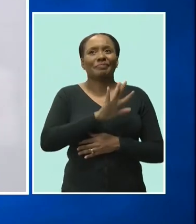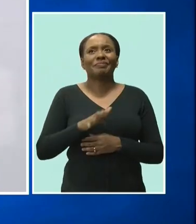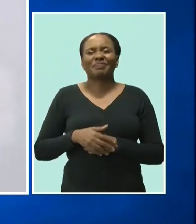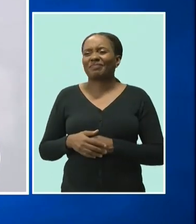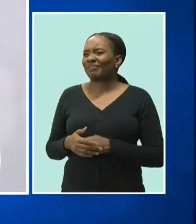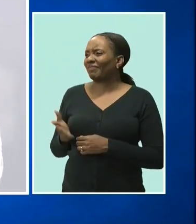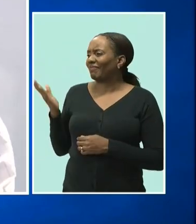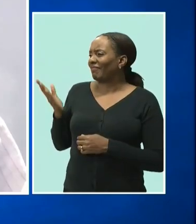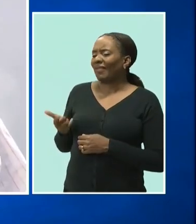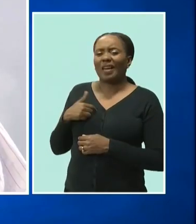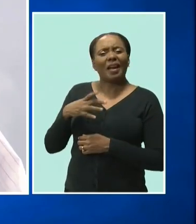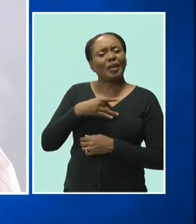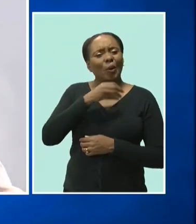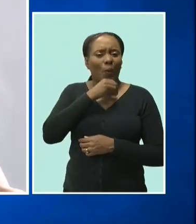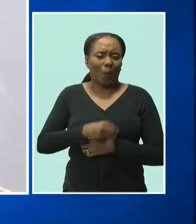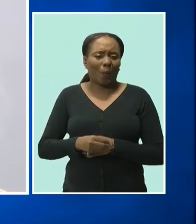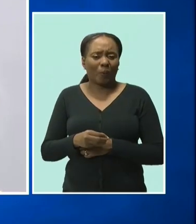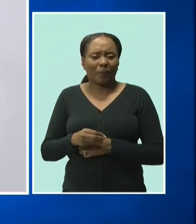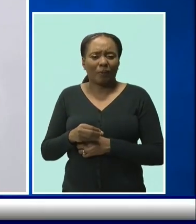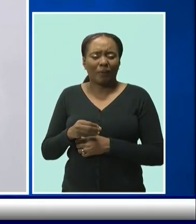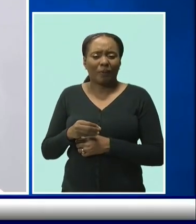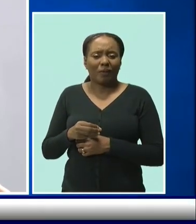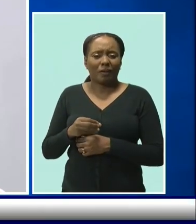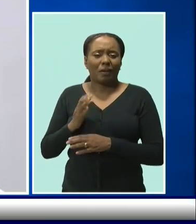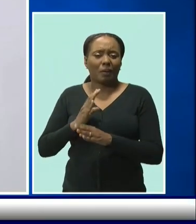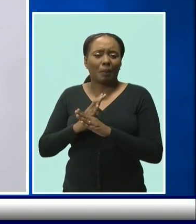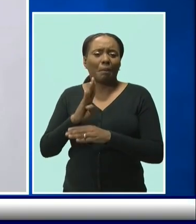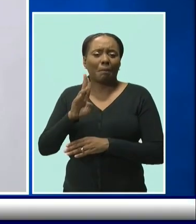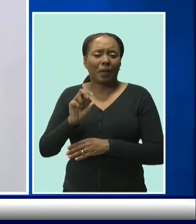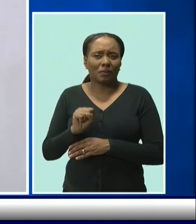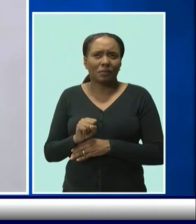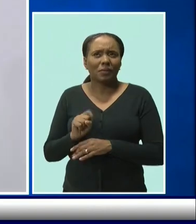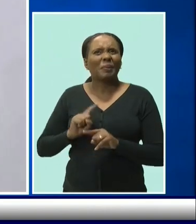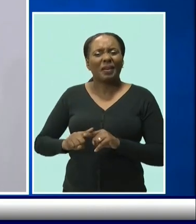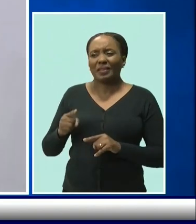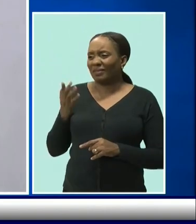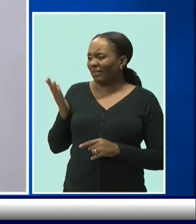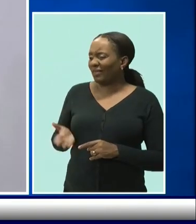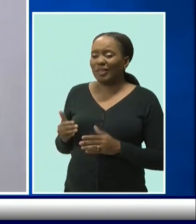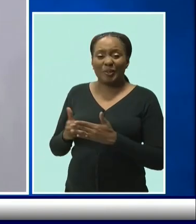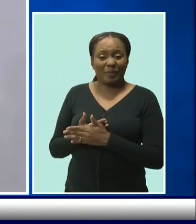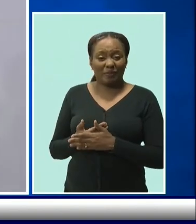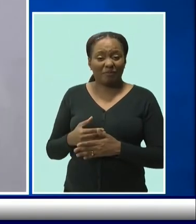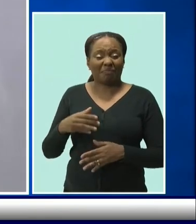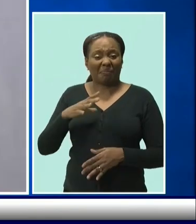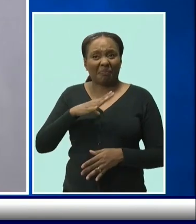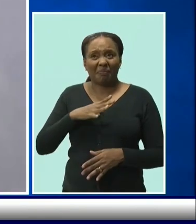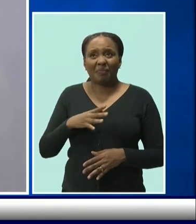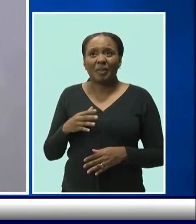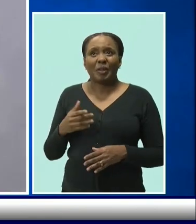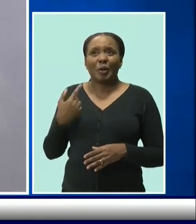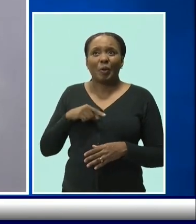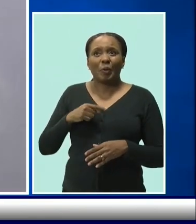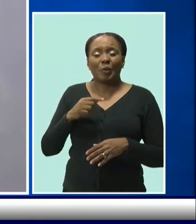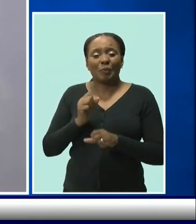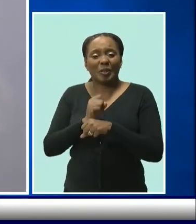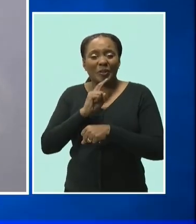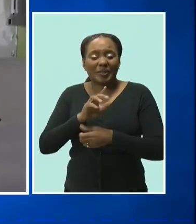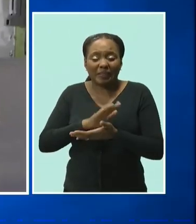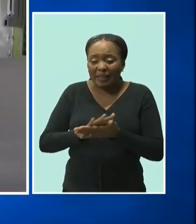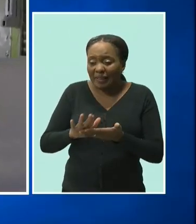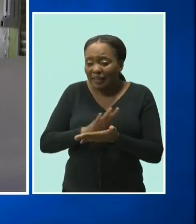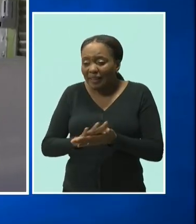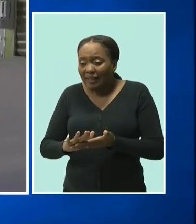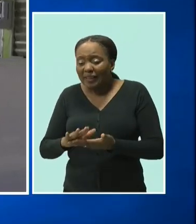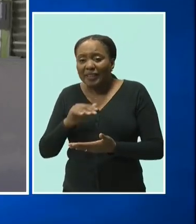too, but this one is okay, we enjoy it. All we can do is make sure, we don't damage it, we can keep it clean and everything,